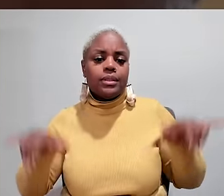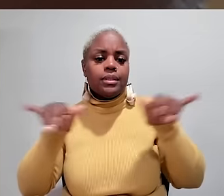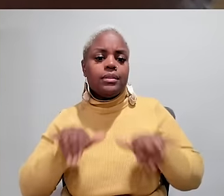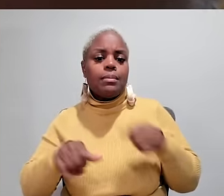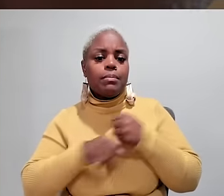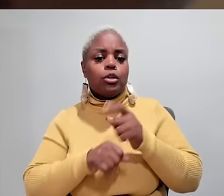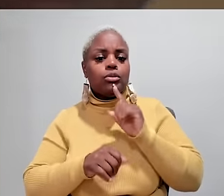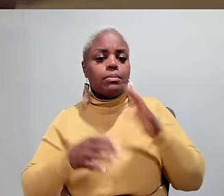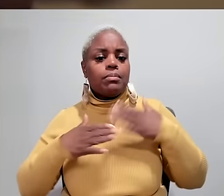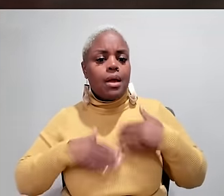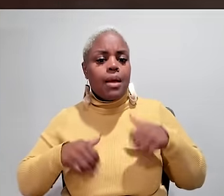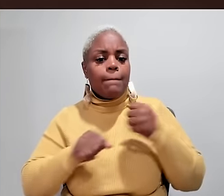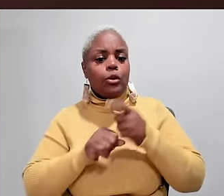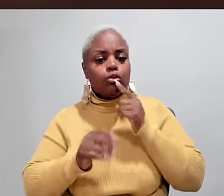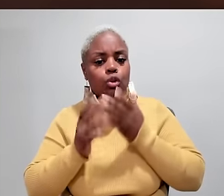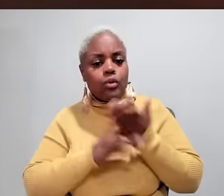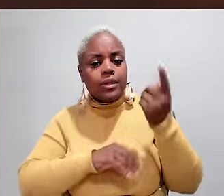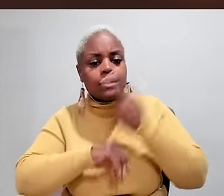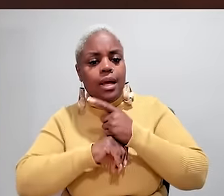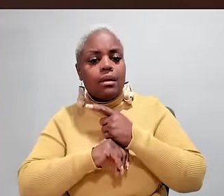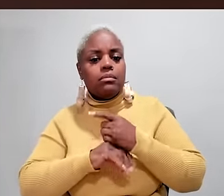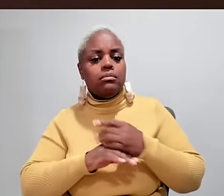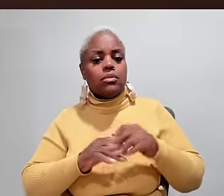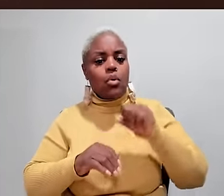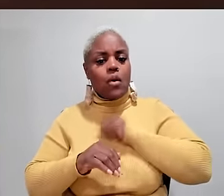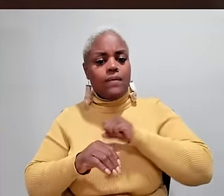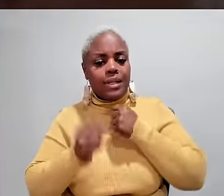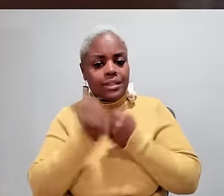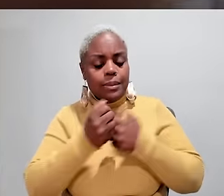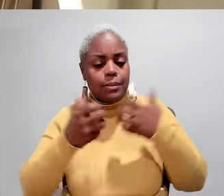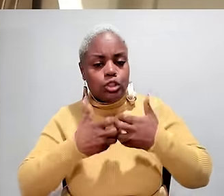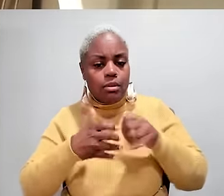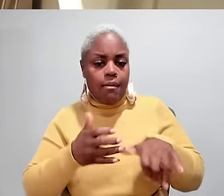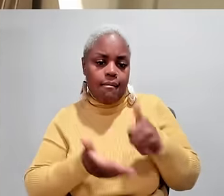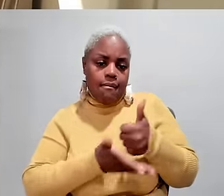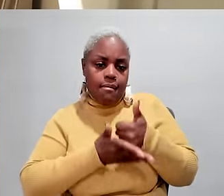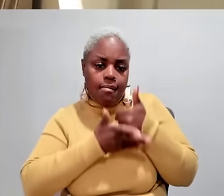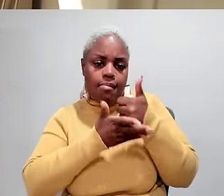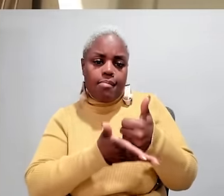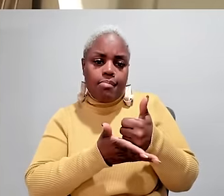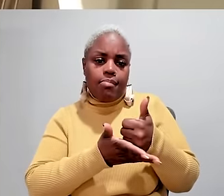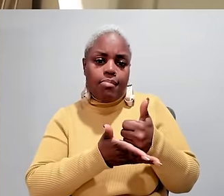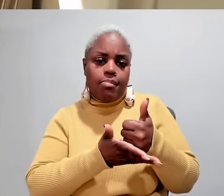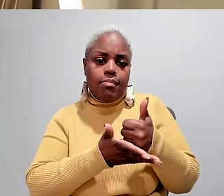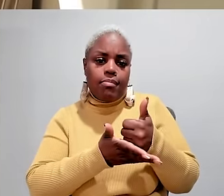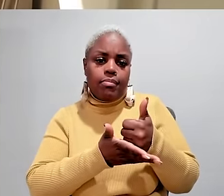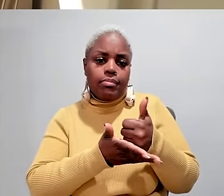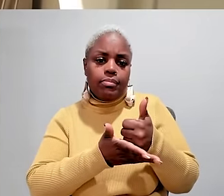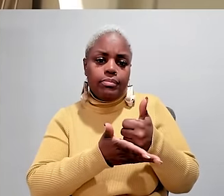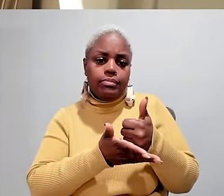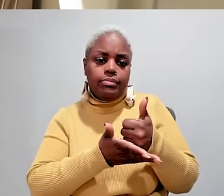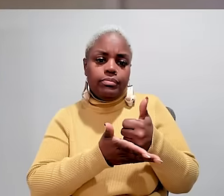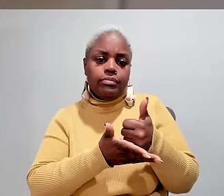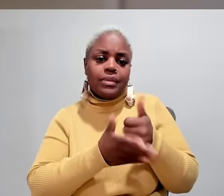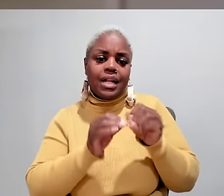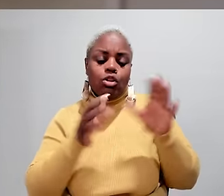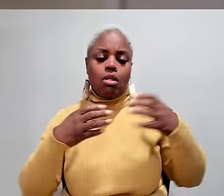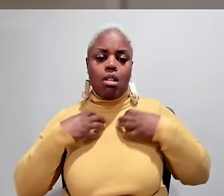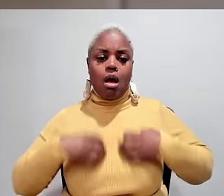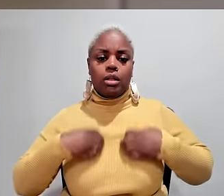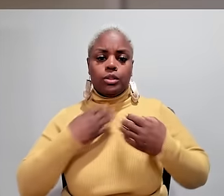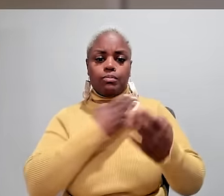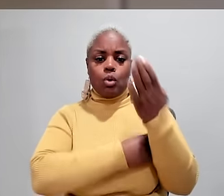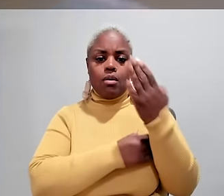exercise routine to make sure his body can make it through the day a cough assist machine